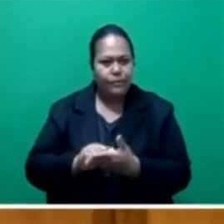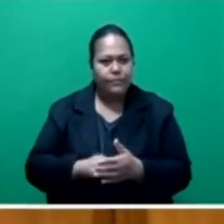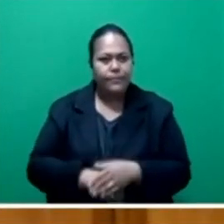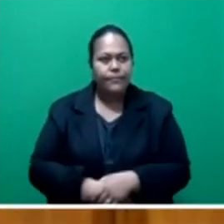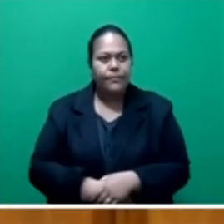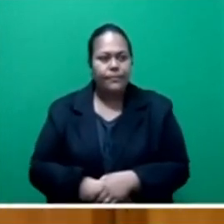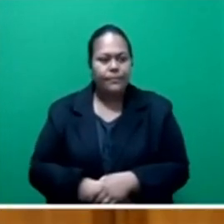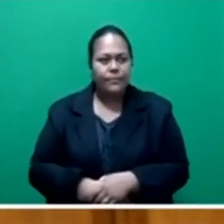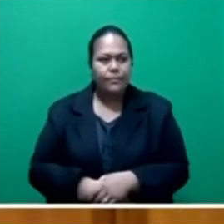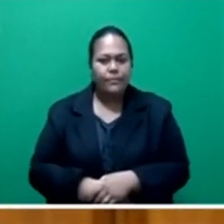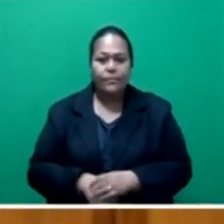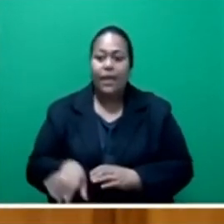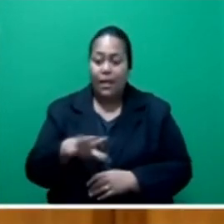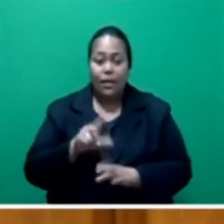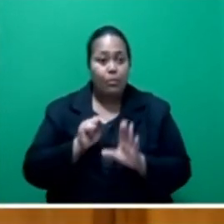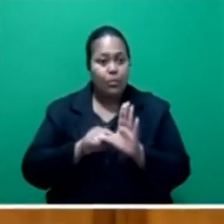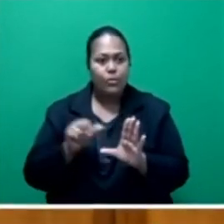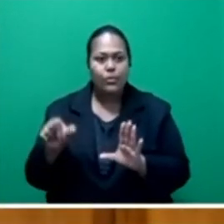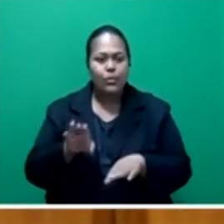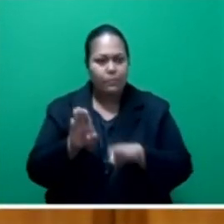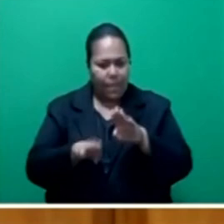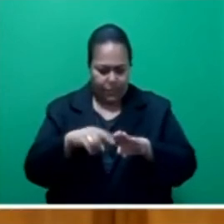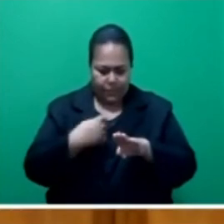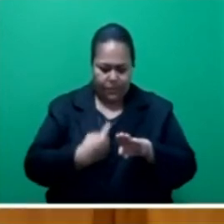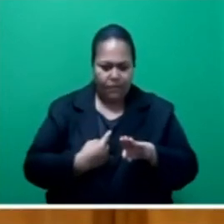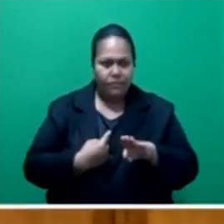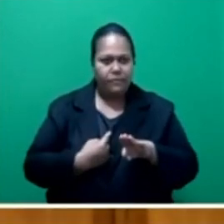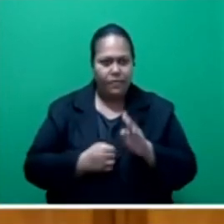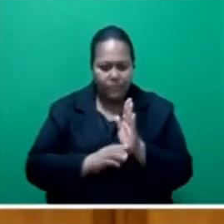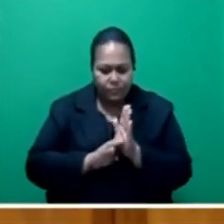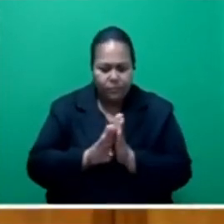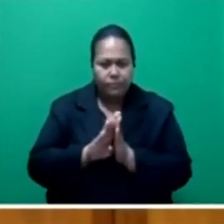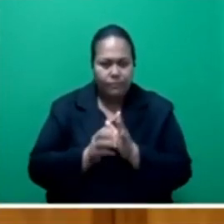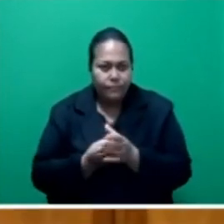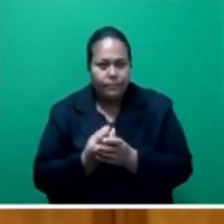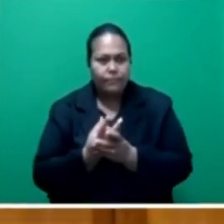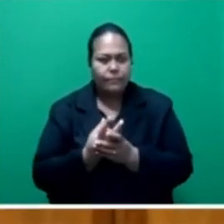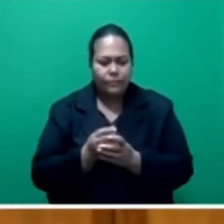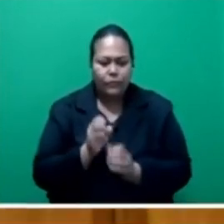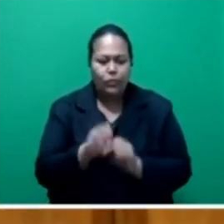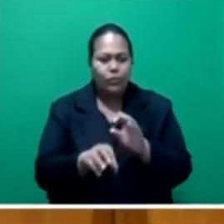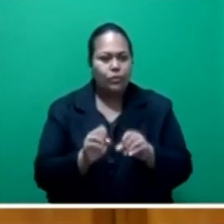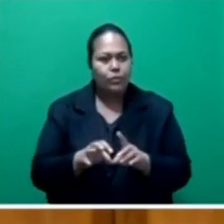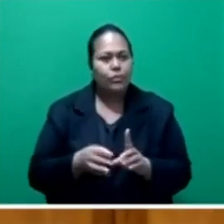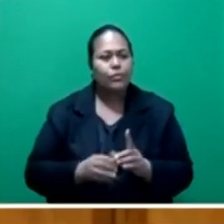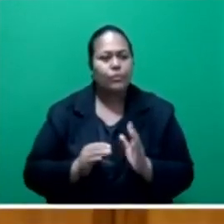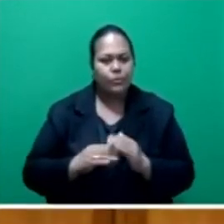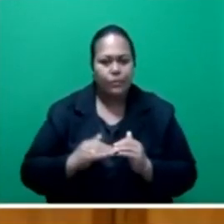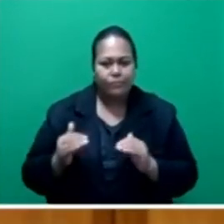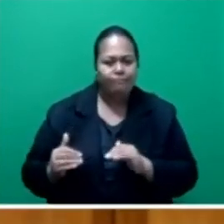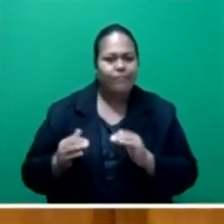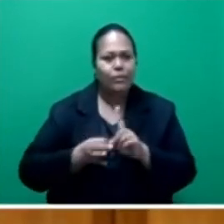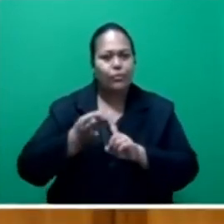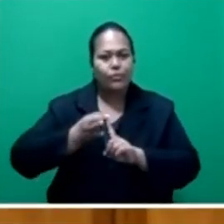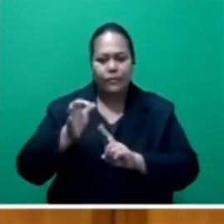for them to balance themselves and thrive and grow and contribute to the betterment of their people.